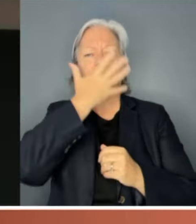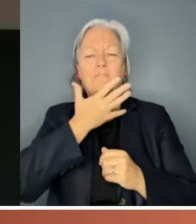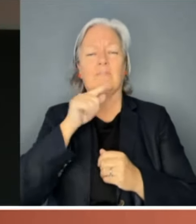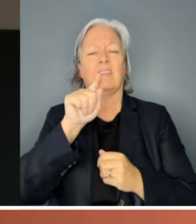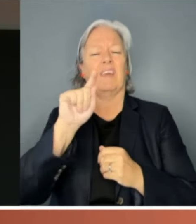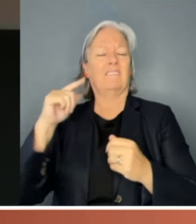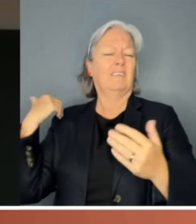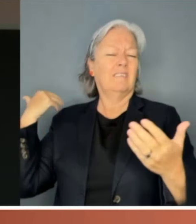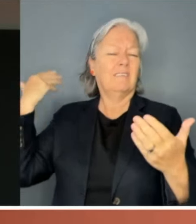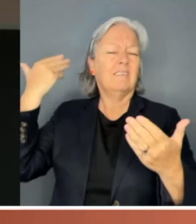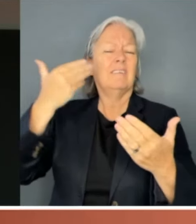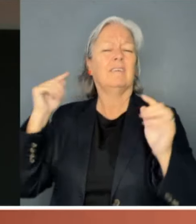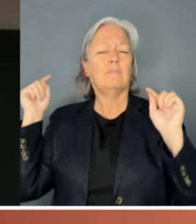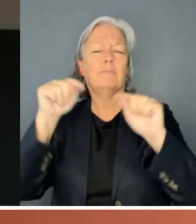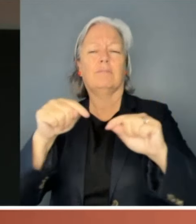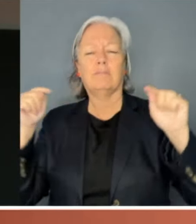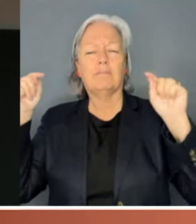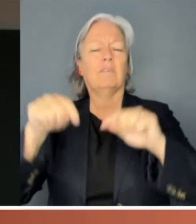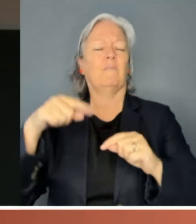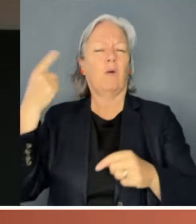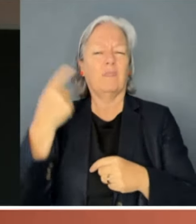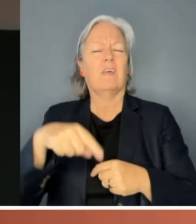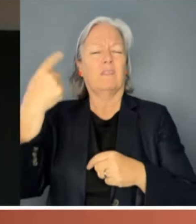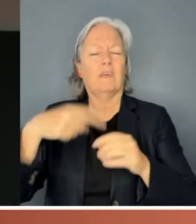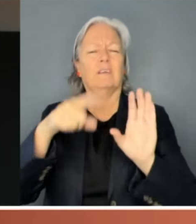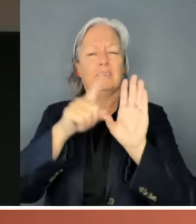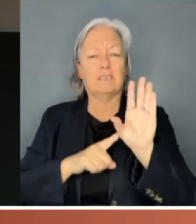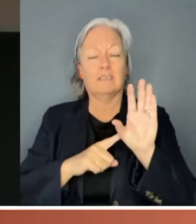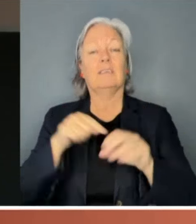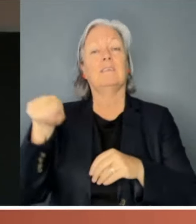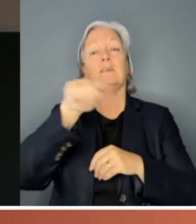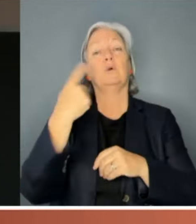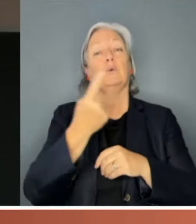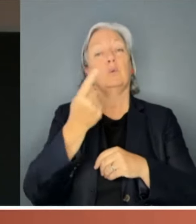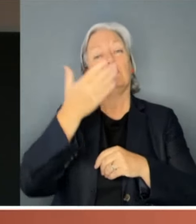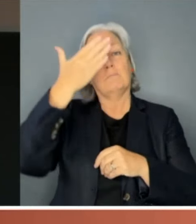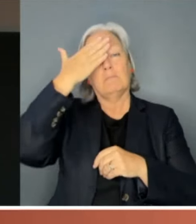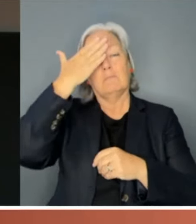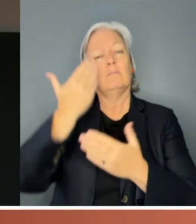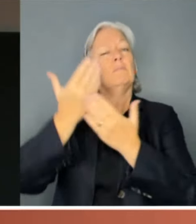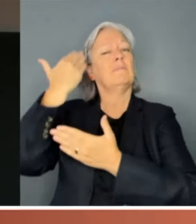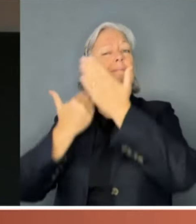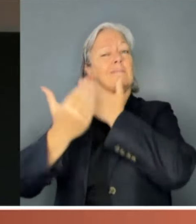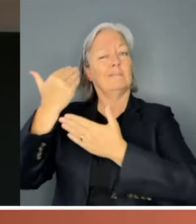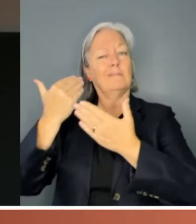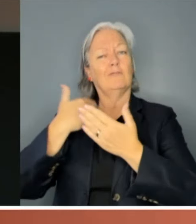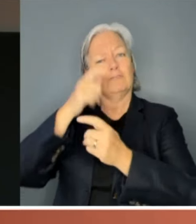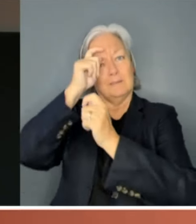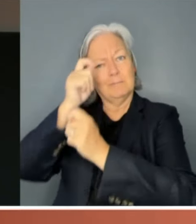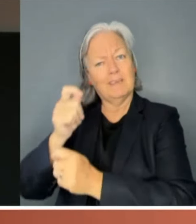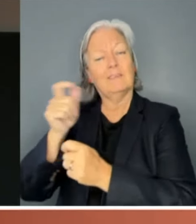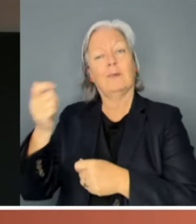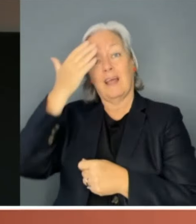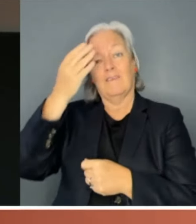of years. I'd like to acknowledge those traditional owners of this area and pay our respects to their elders past,